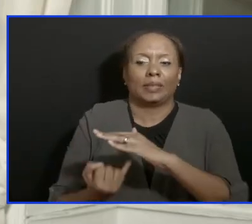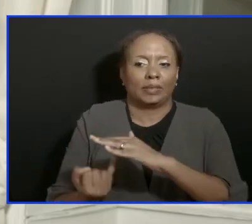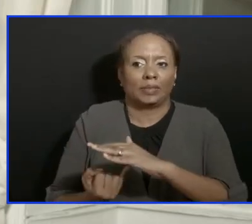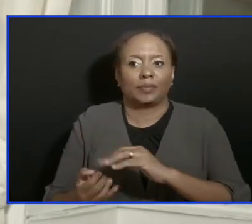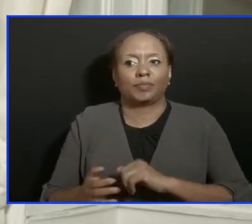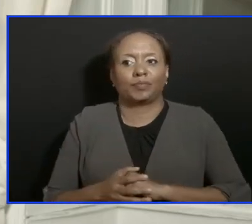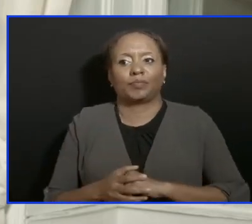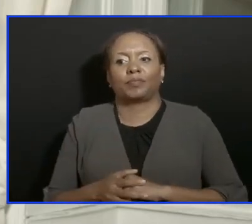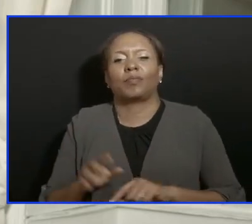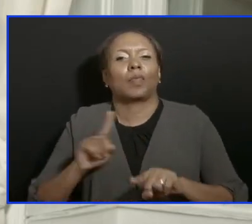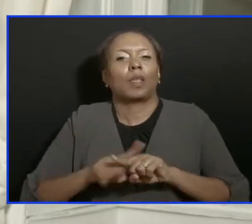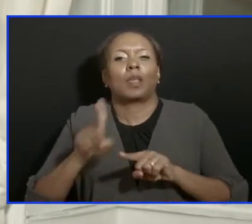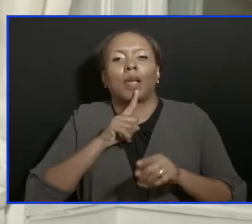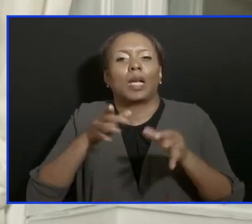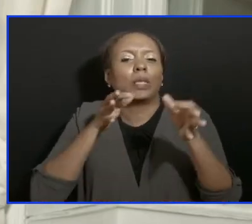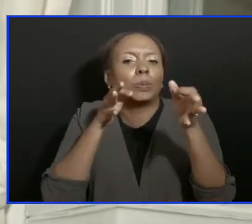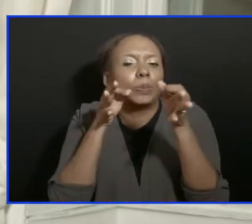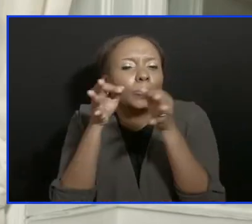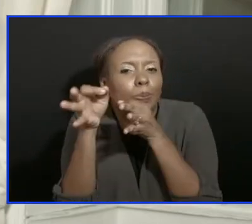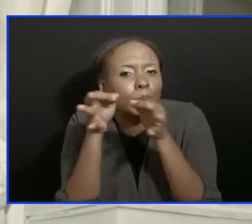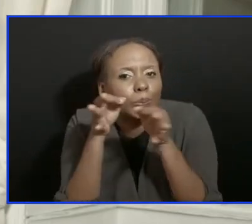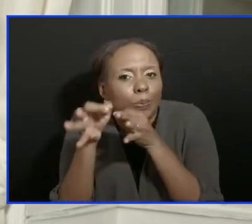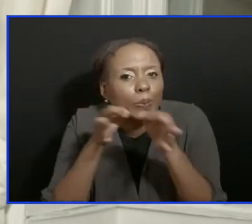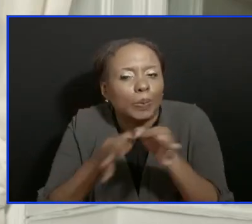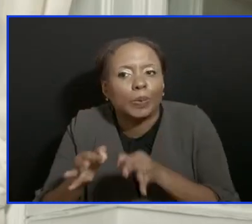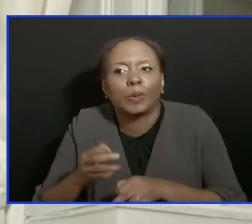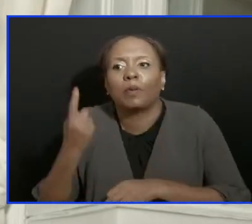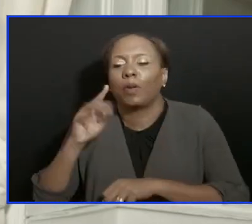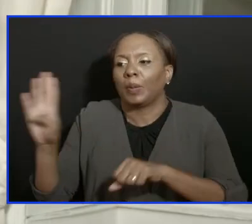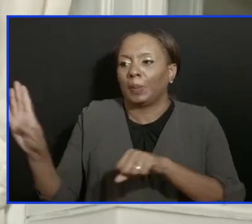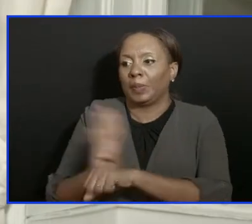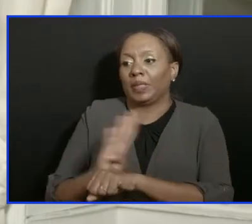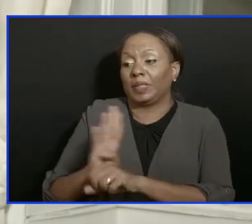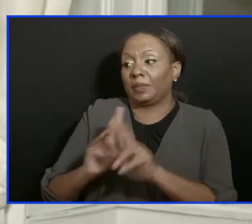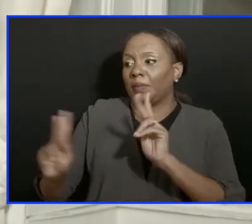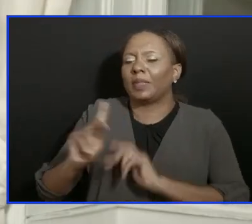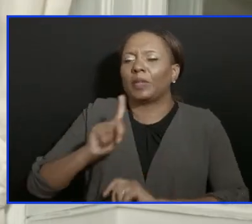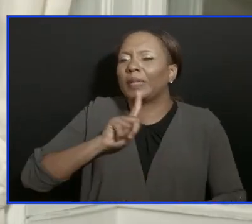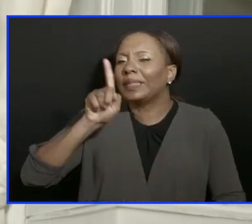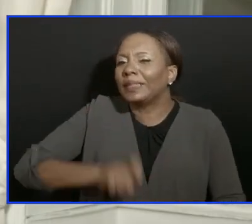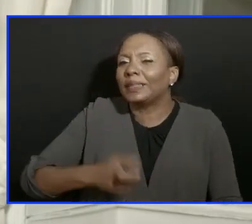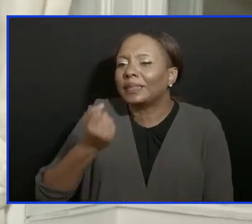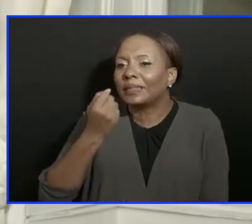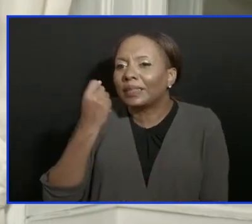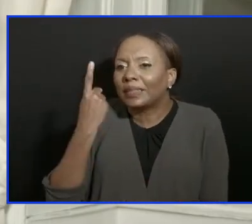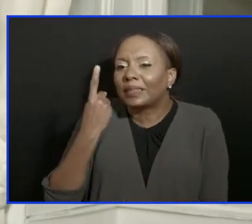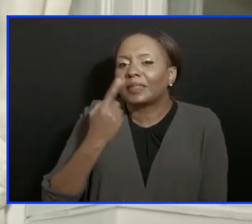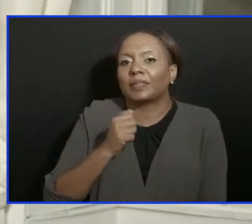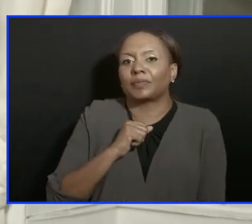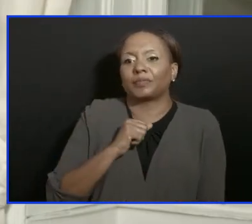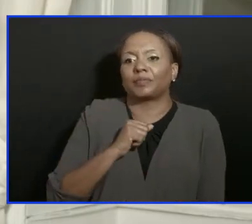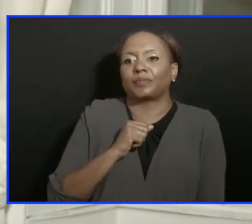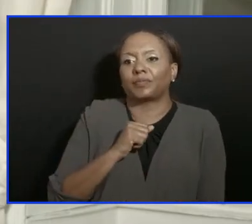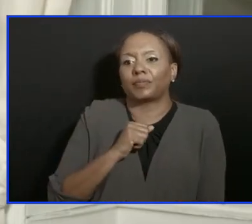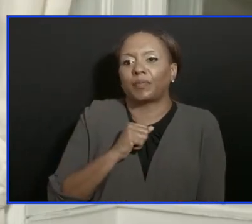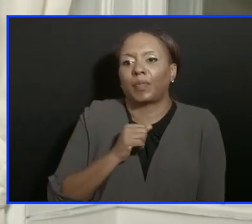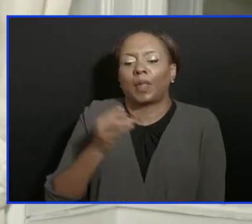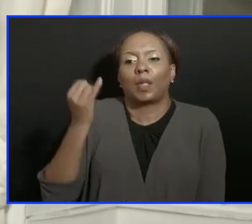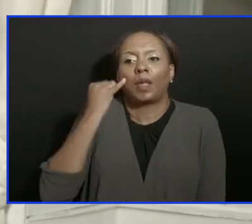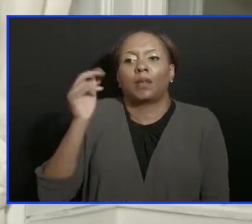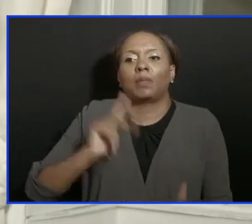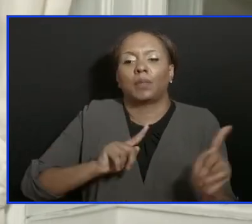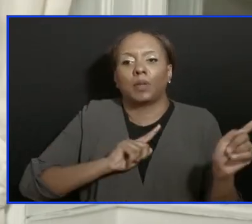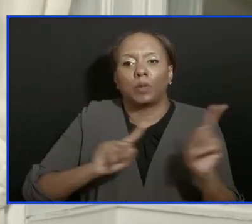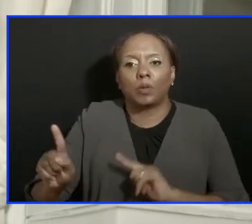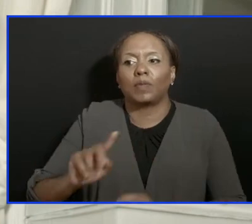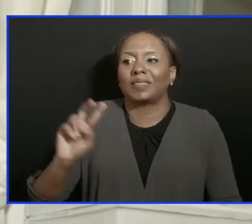this to the average Barbados, especially to corporate Barbados, because I think you need to understand this, sending people for repeat PCR tests